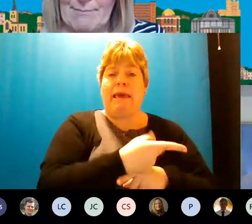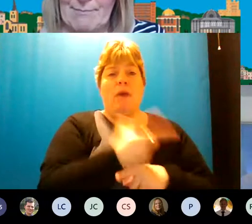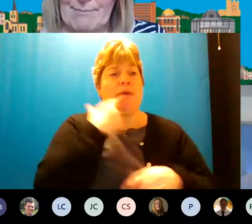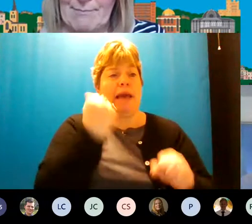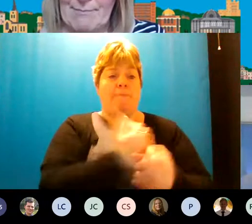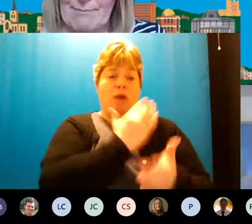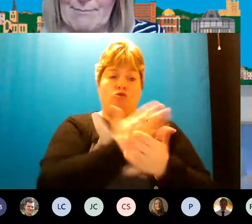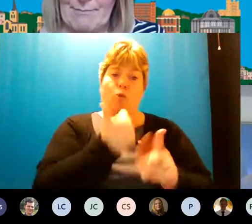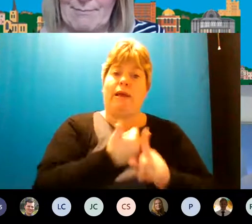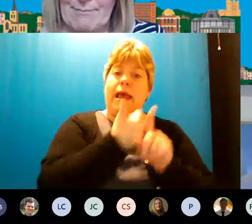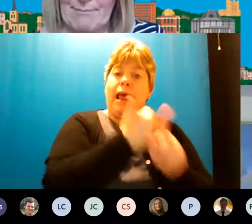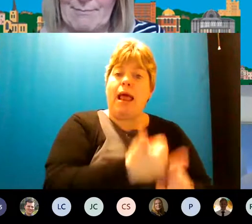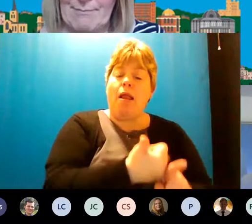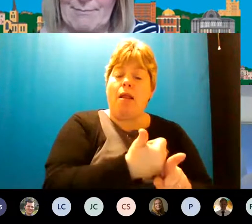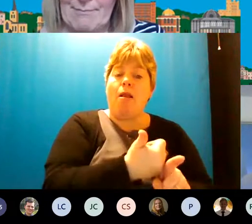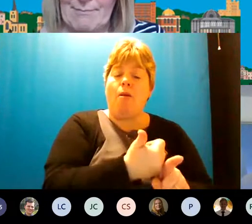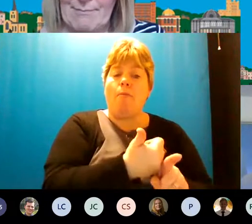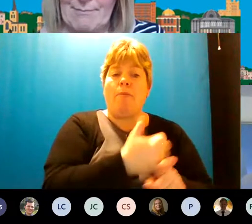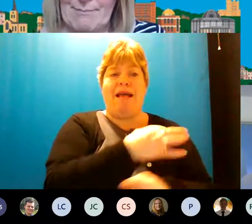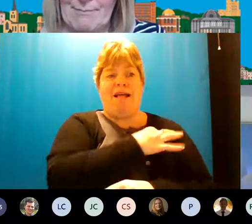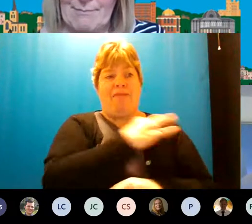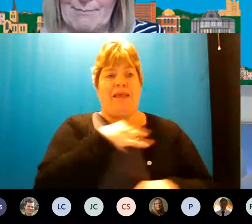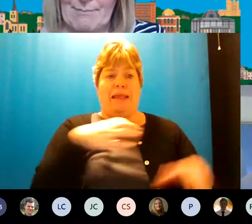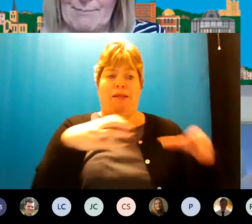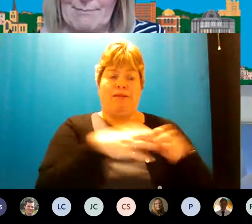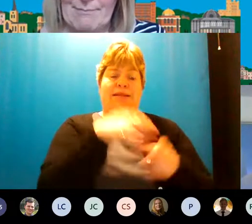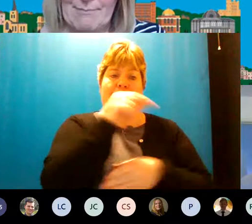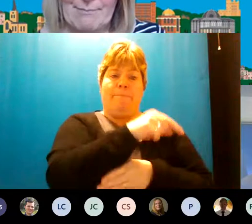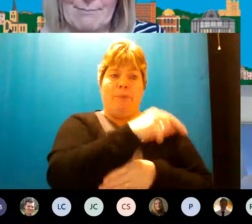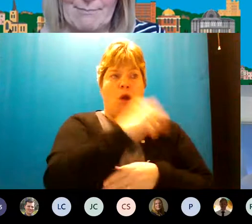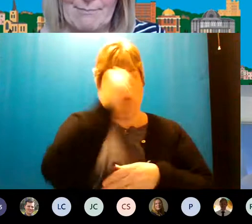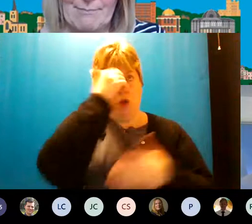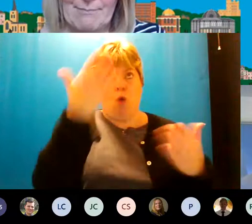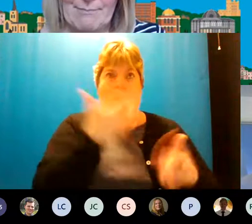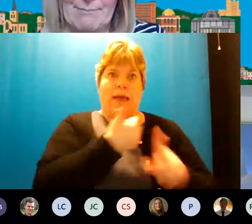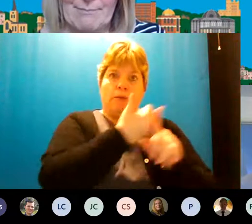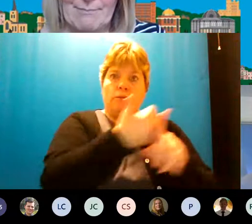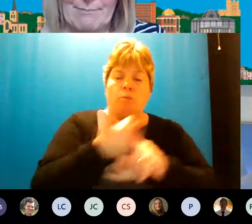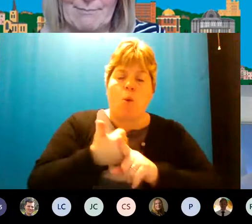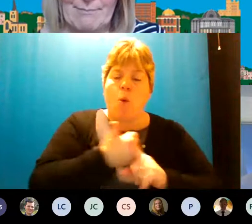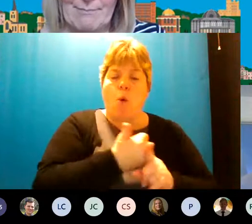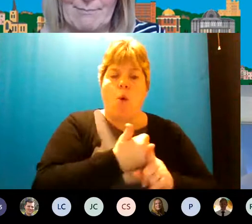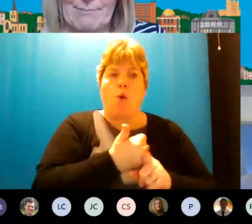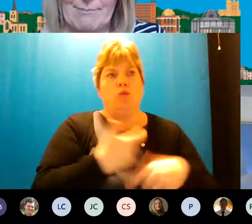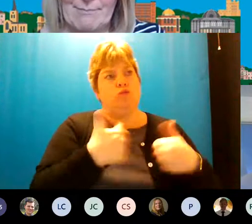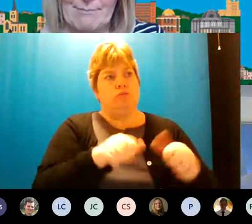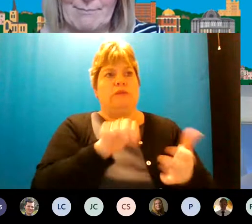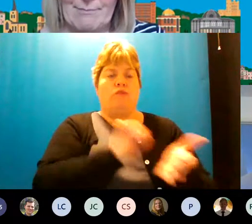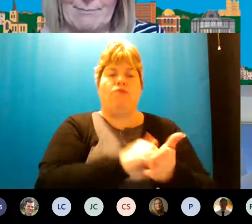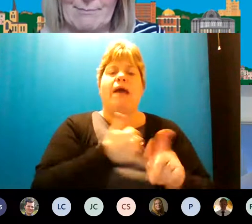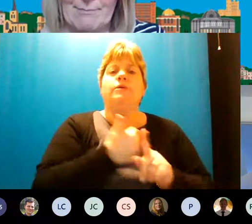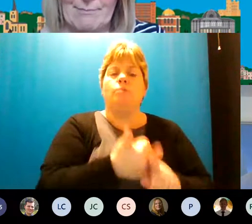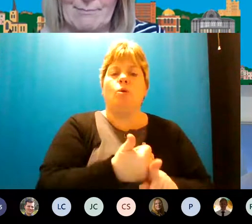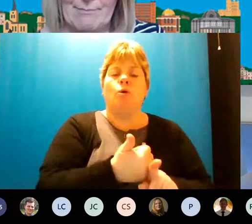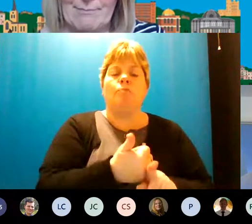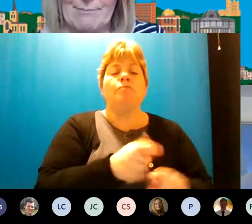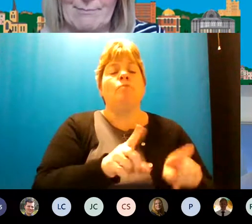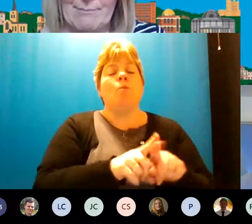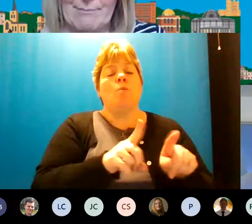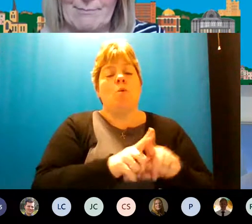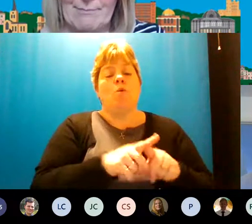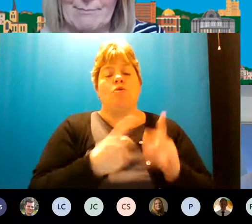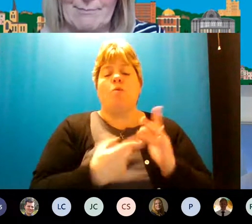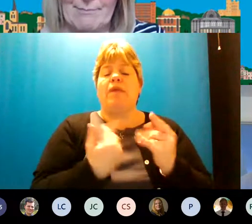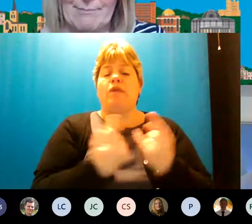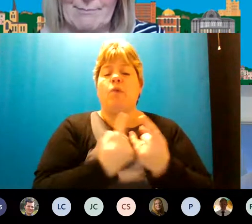can help the um the clinical team there to know where to support people to get the right support the other thing that we're doing